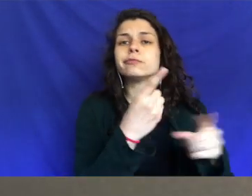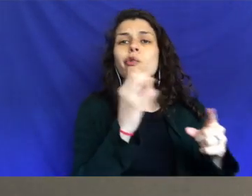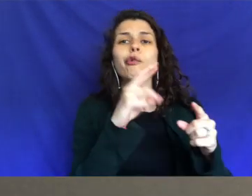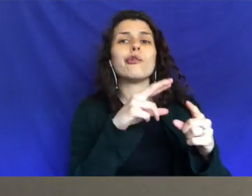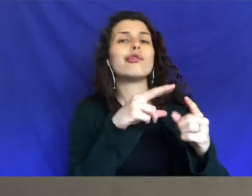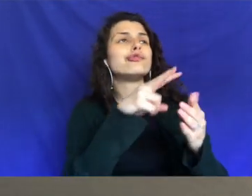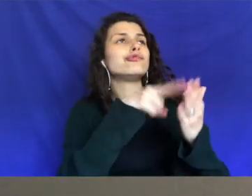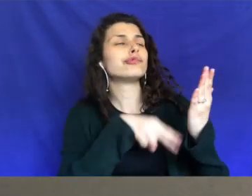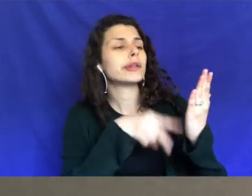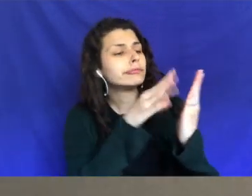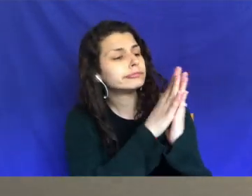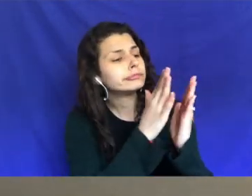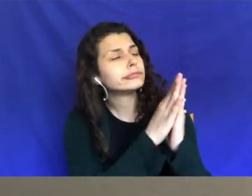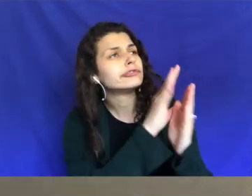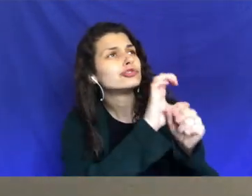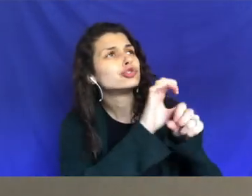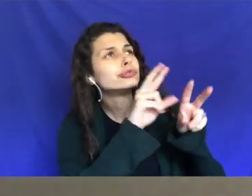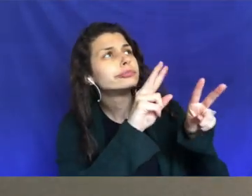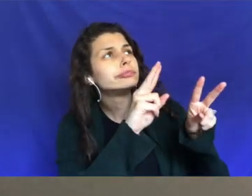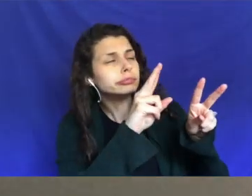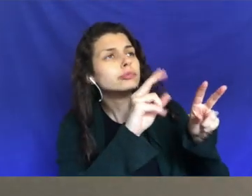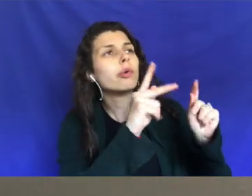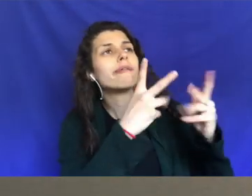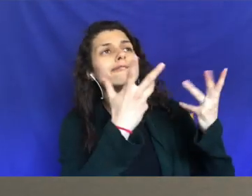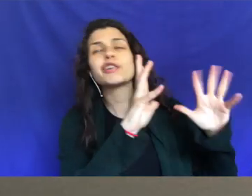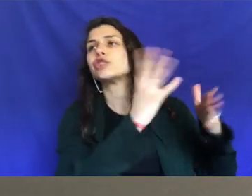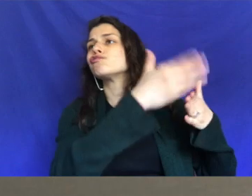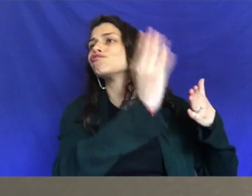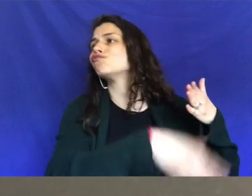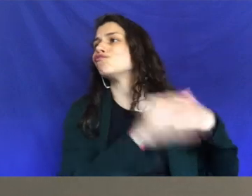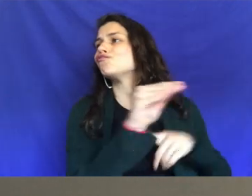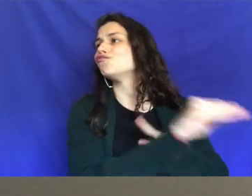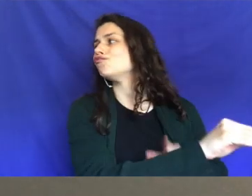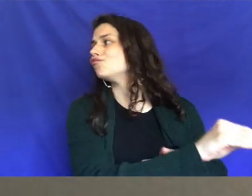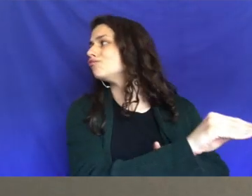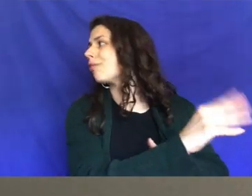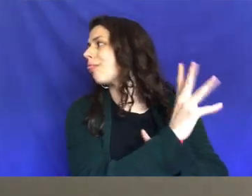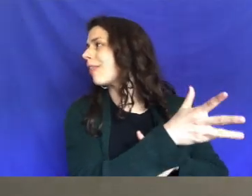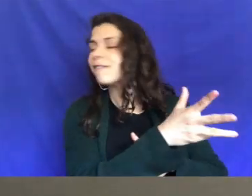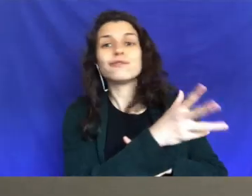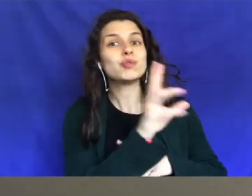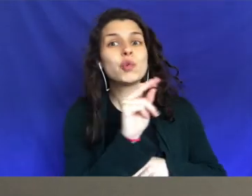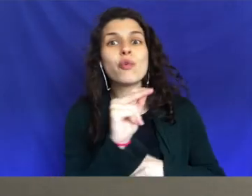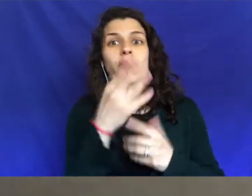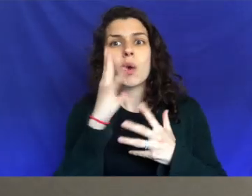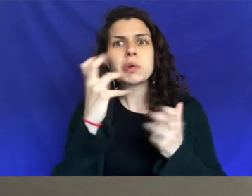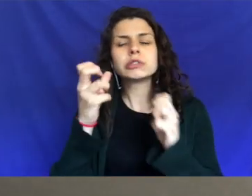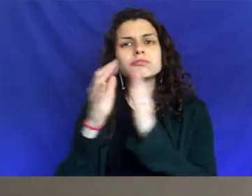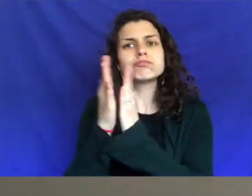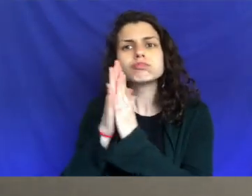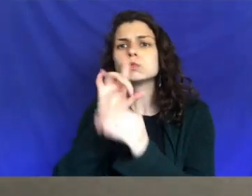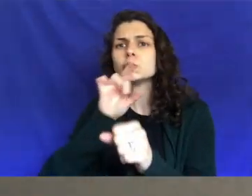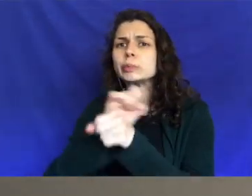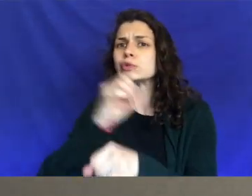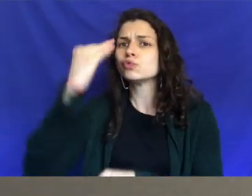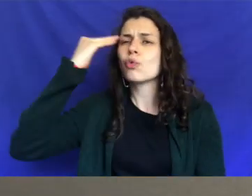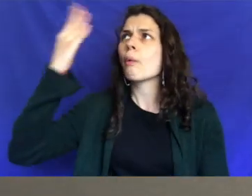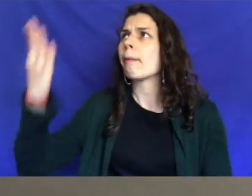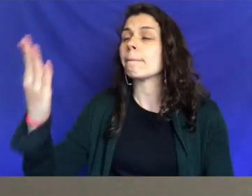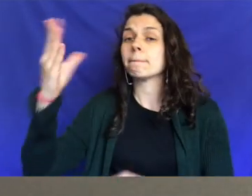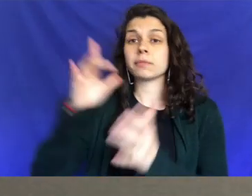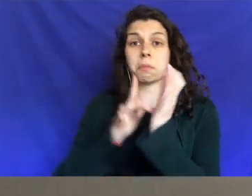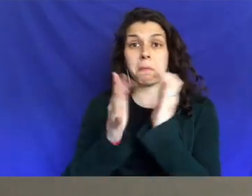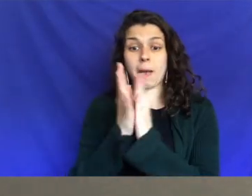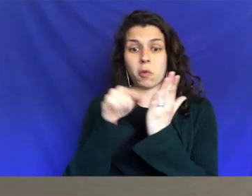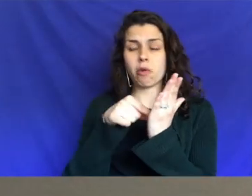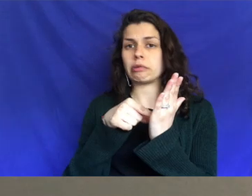whoever's teaching or reading along with your yoke book guys. He wants you to pick up his word and get to know him guys. This tells us all about God and all about everything you ever